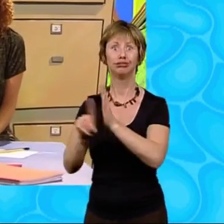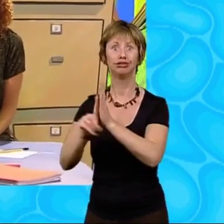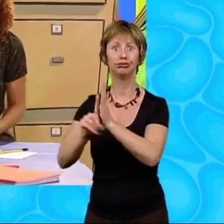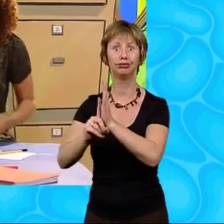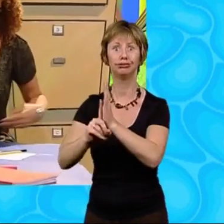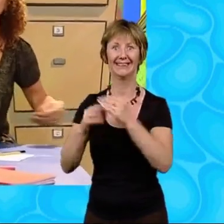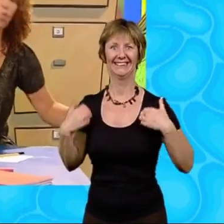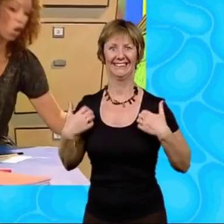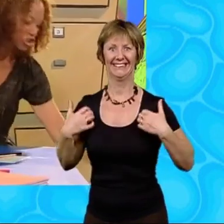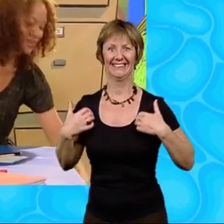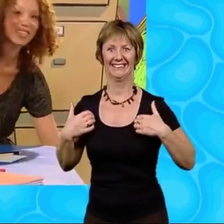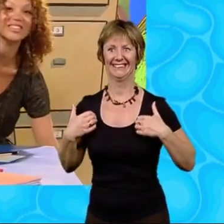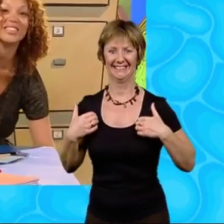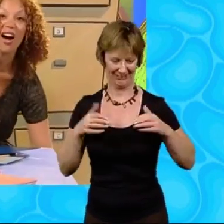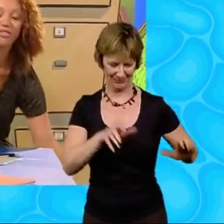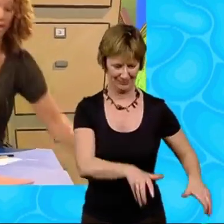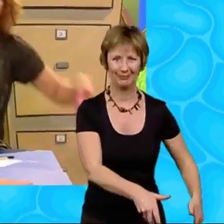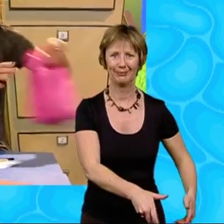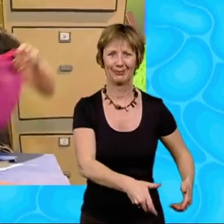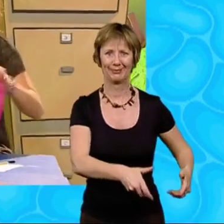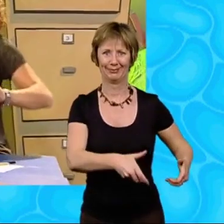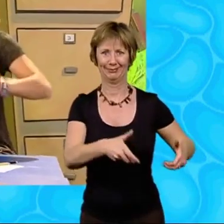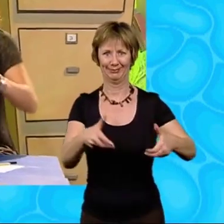break boxes and I was starving.